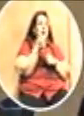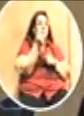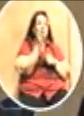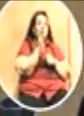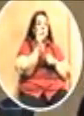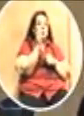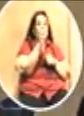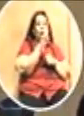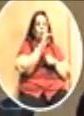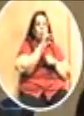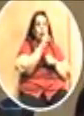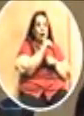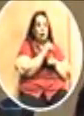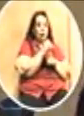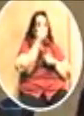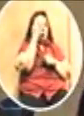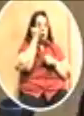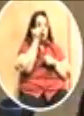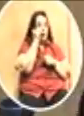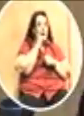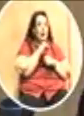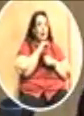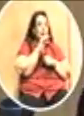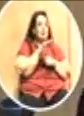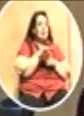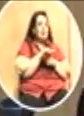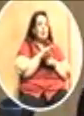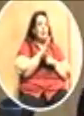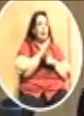there for special attention?